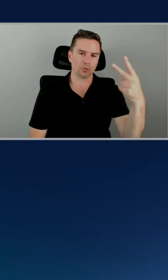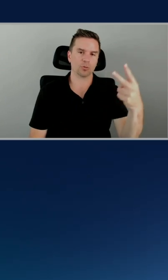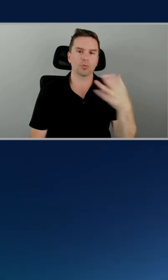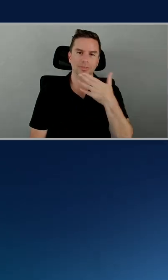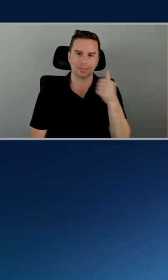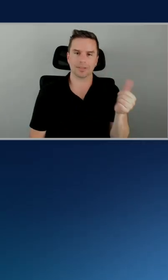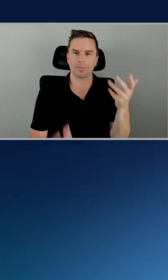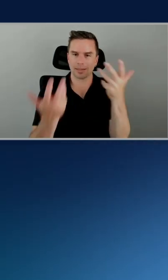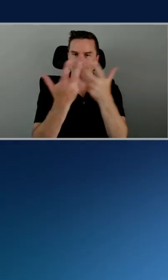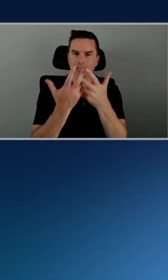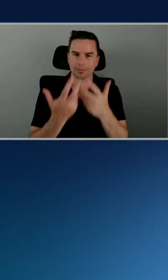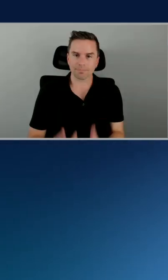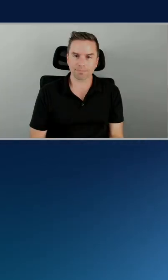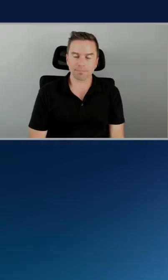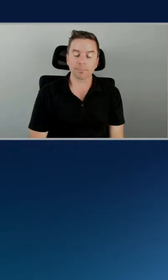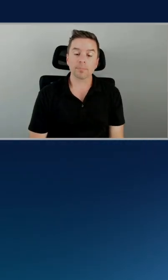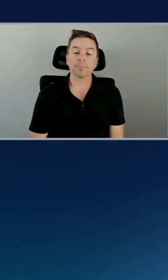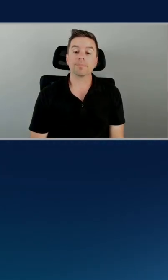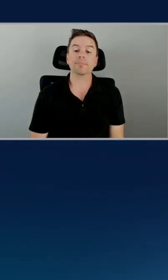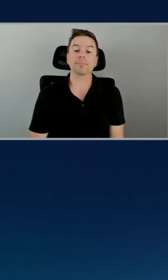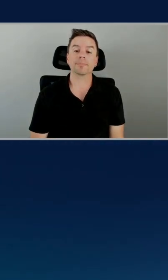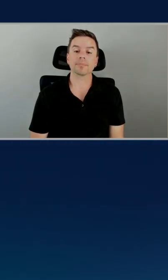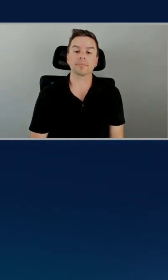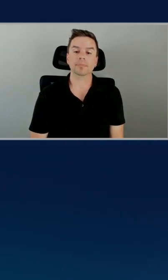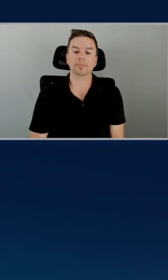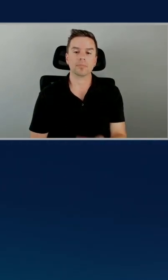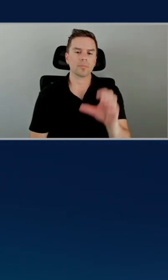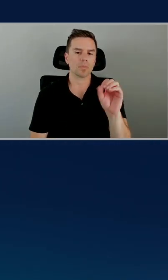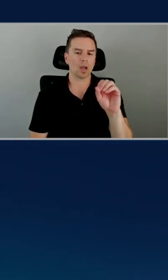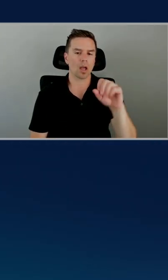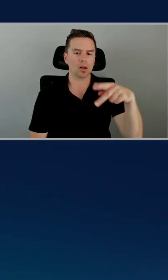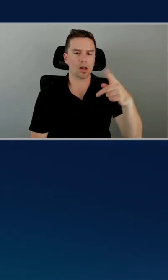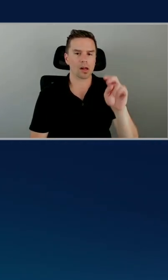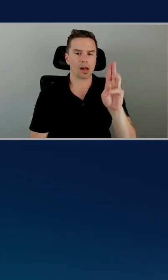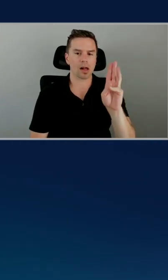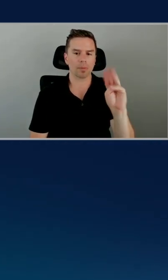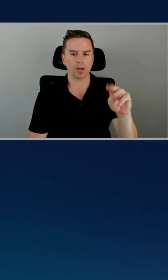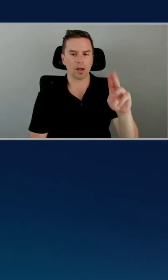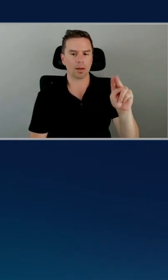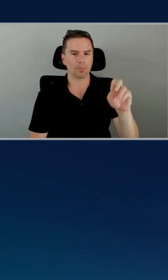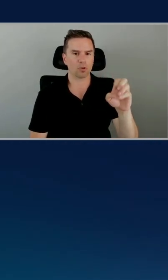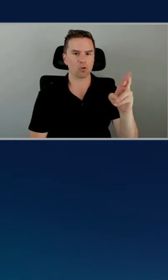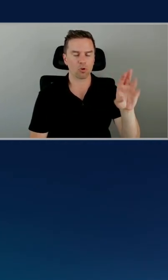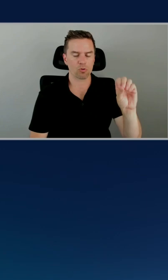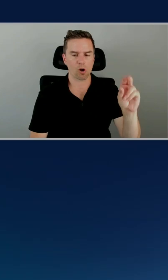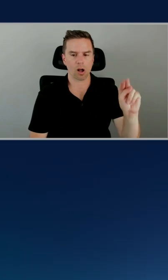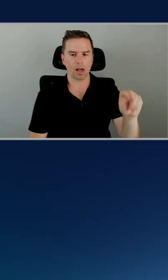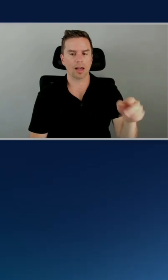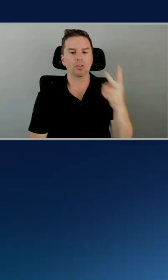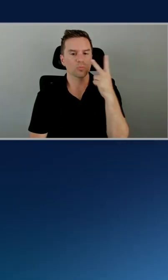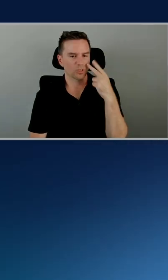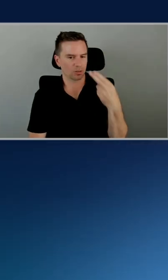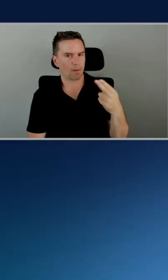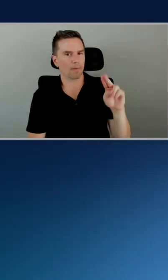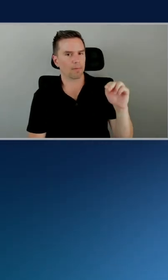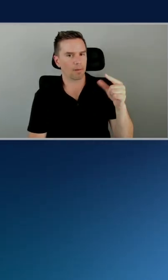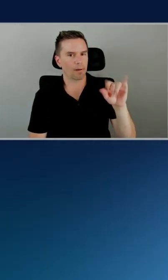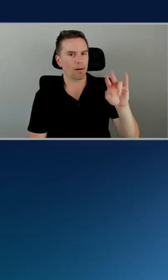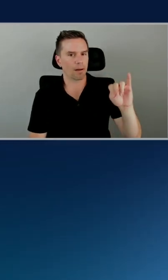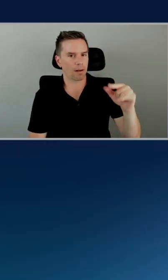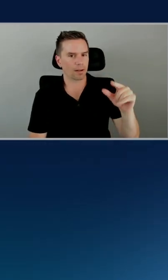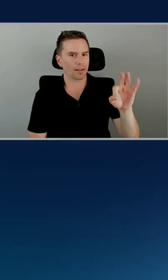provided. And Optimum Neuron, we talked about Hugging Face, we saw a presentation, it was very timely, was a critical component of enabling